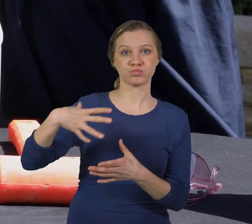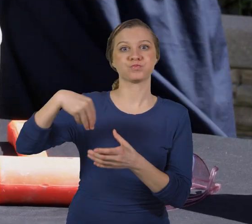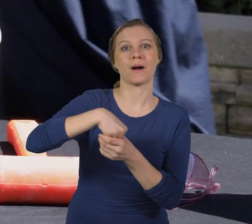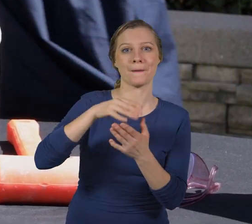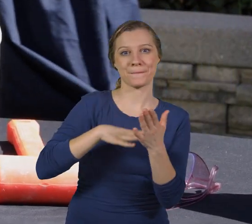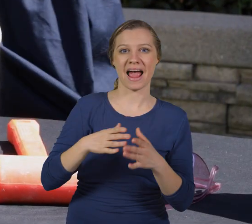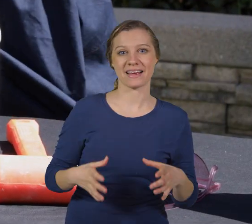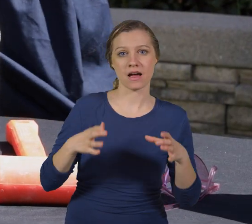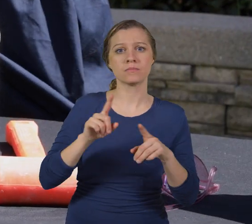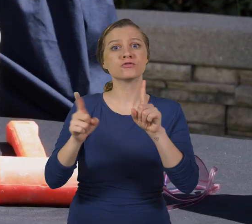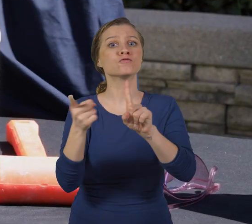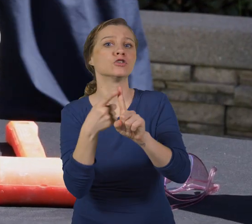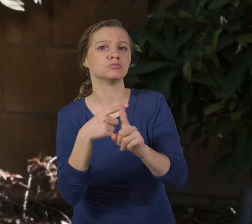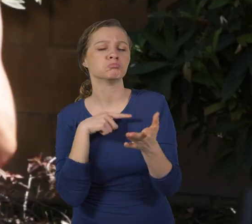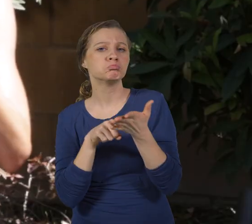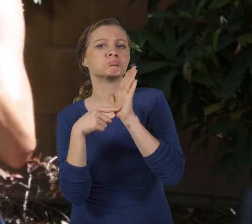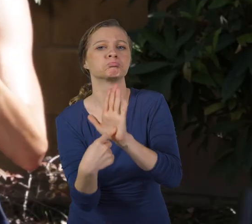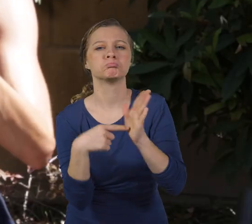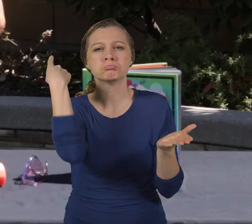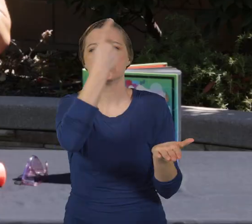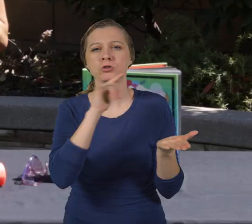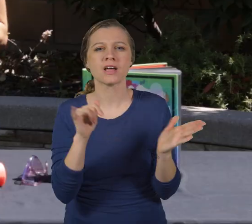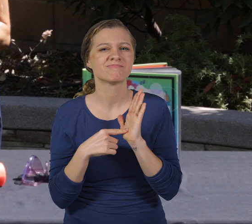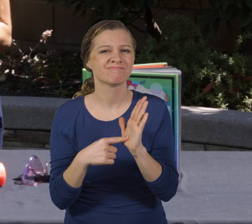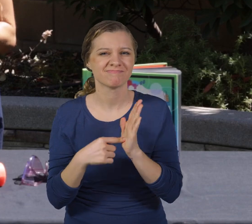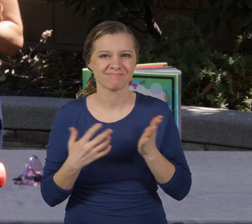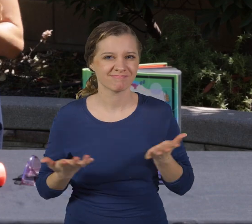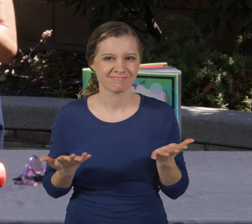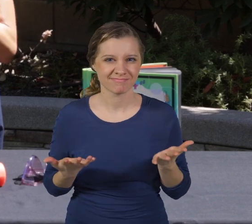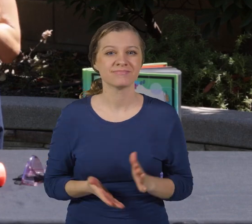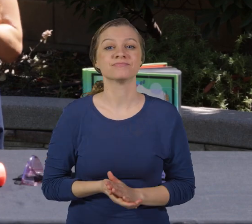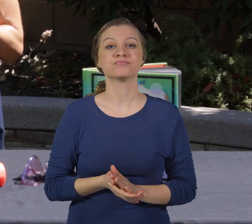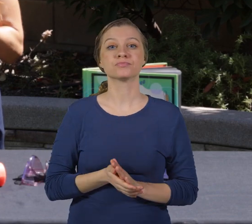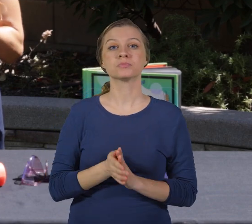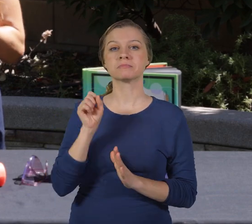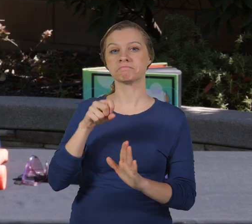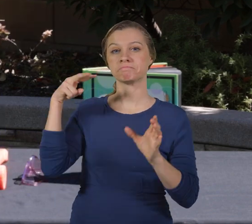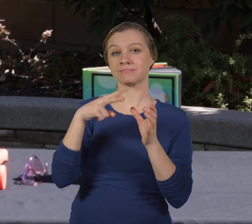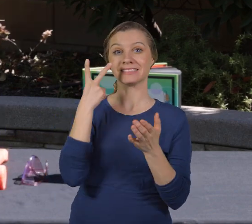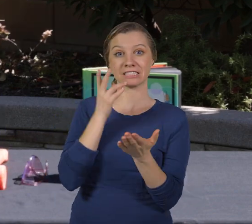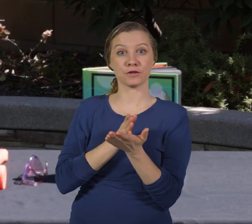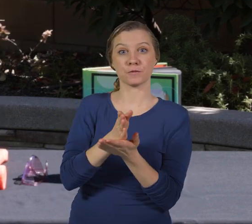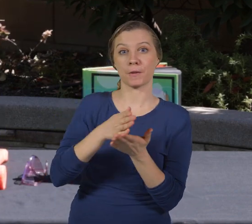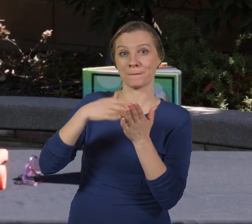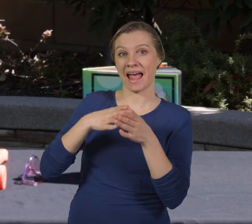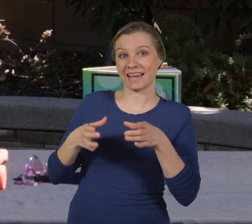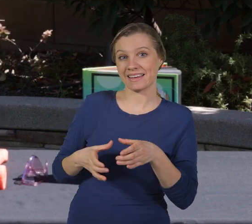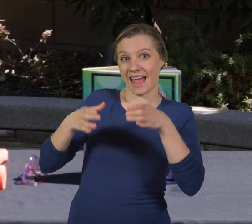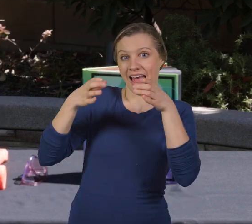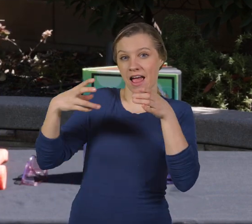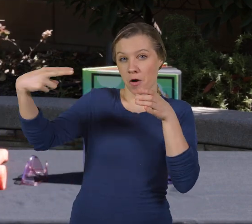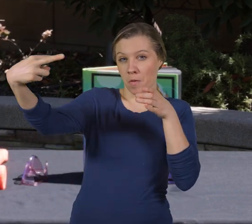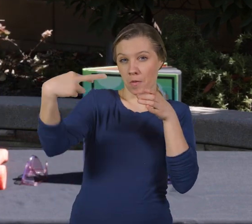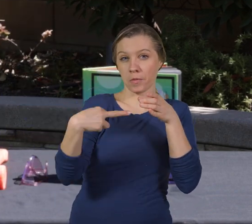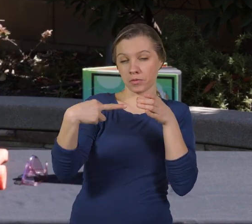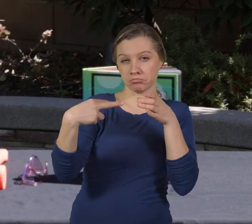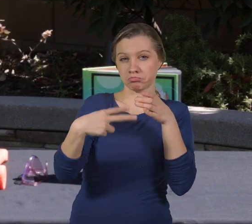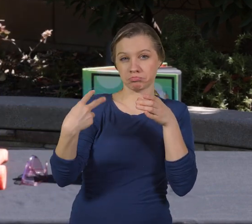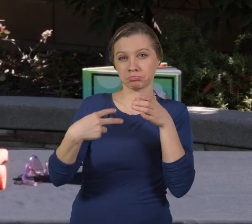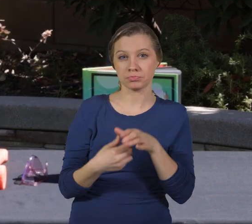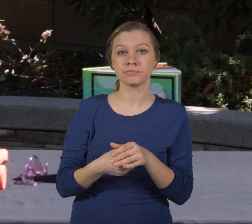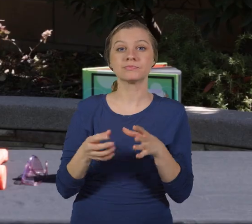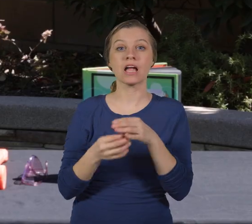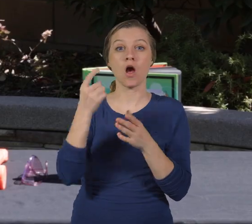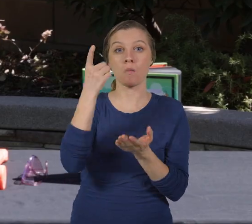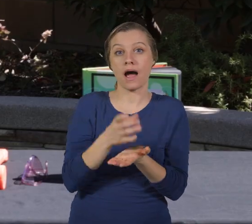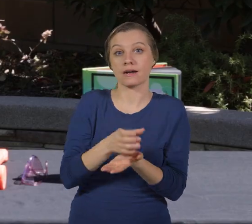soda and vinegar in our paint can. But first I want to show you what that's going to look like. So here we have a see-through paint can.